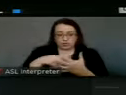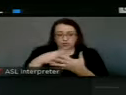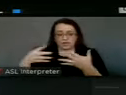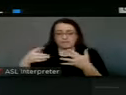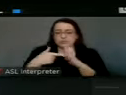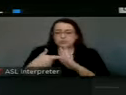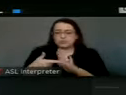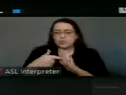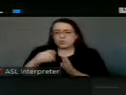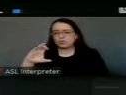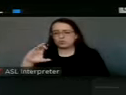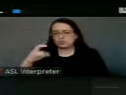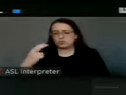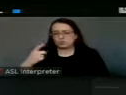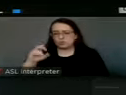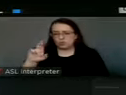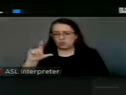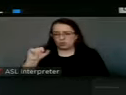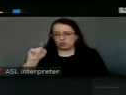chloride content of the lake.